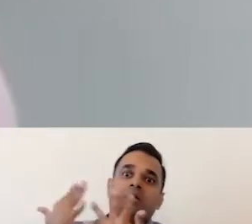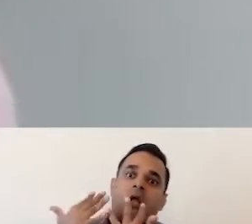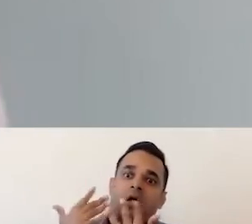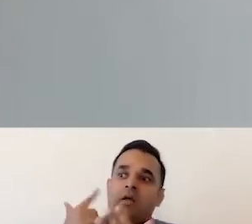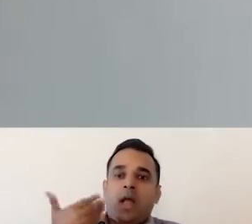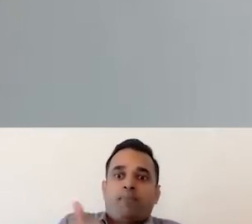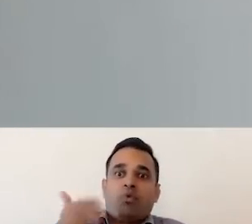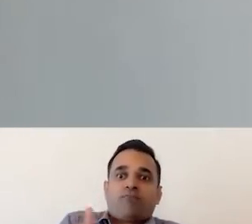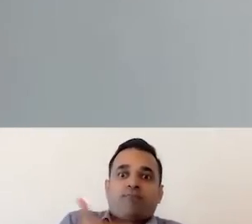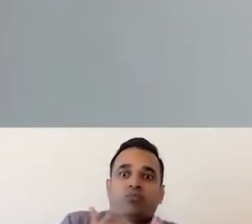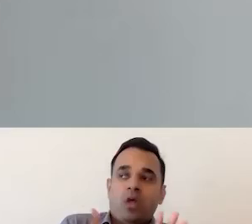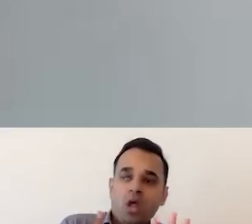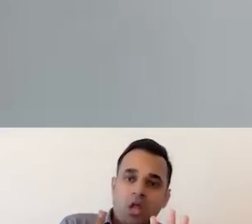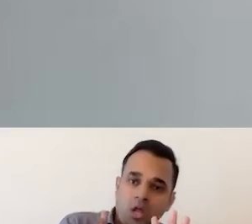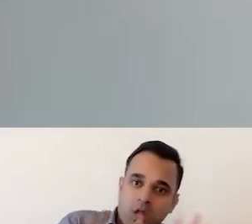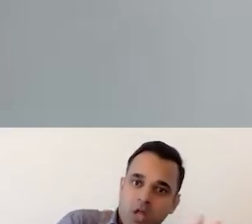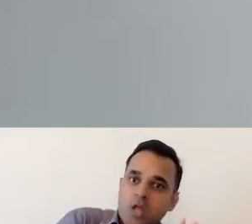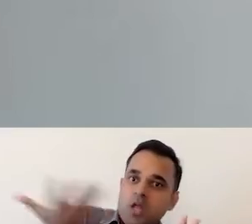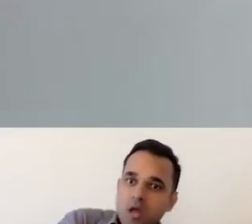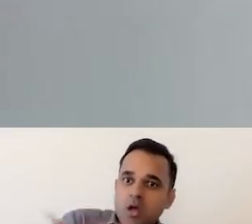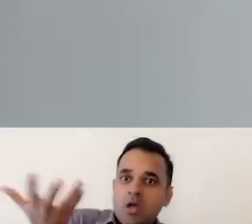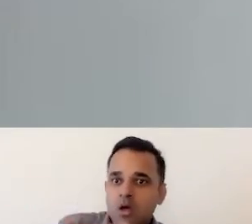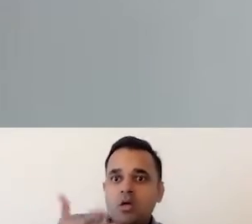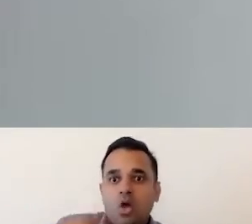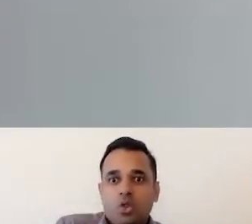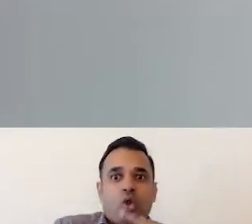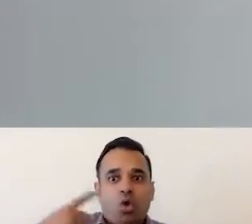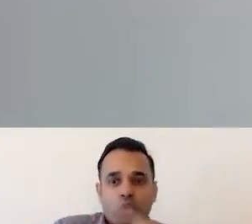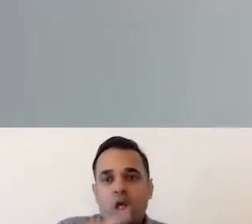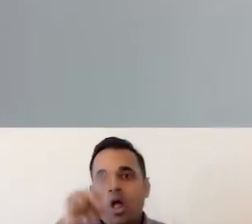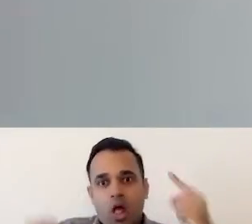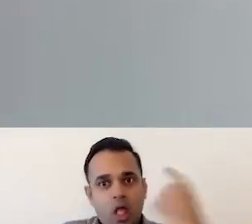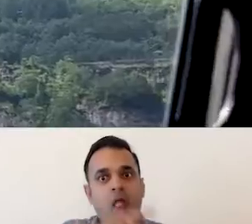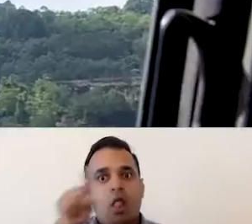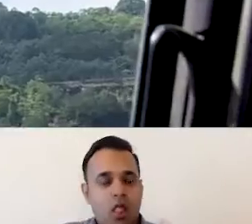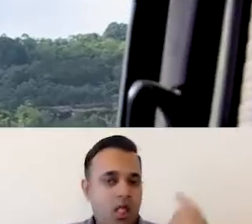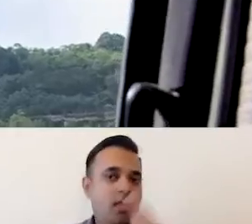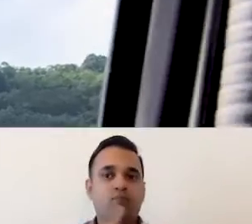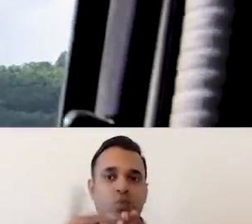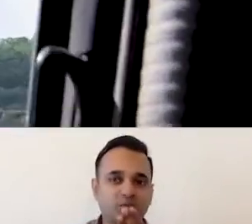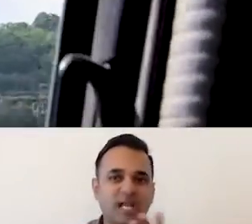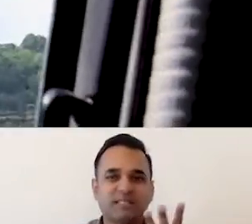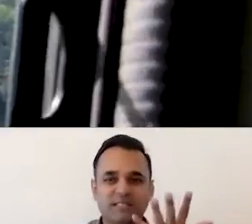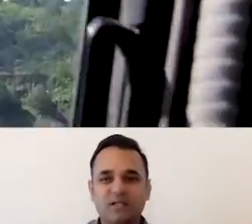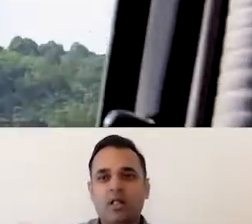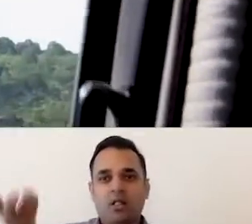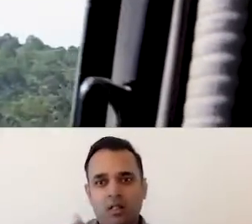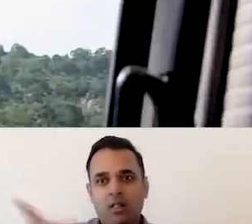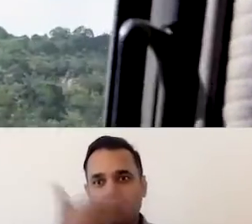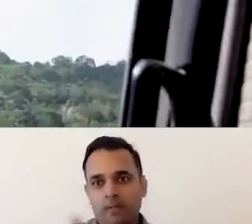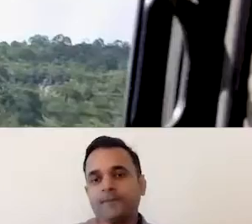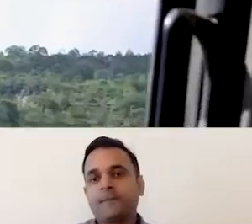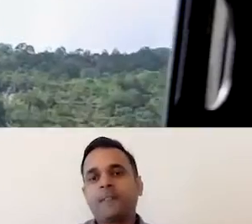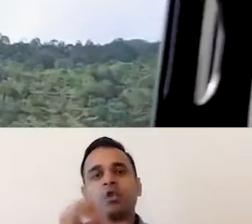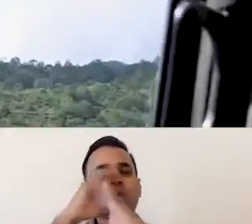given the existing legacies of resource extraction and the human rights track record of the industry, is that the global solutions to climate